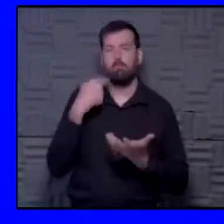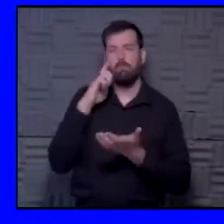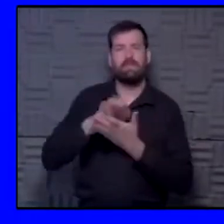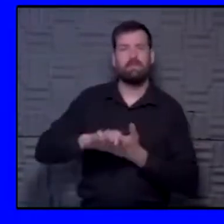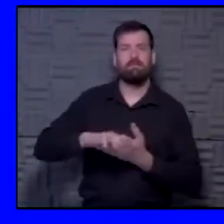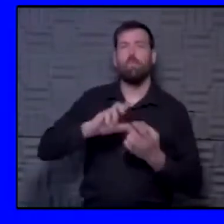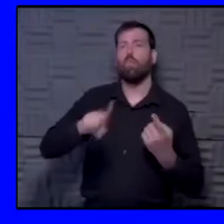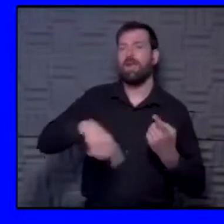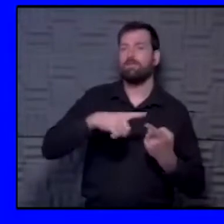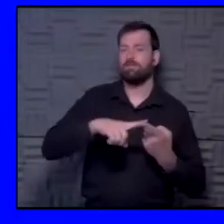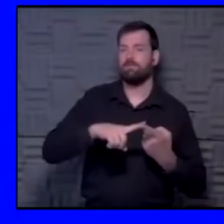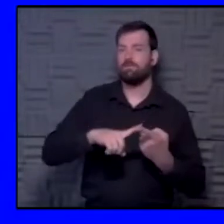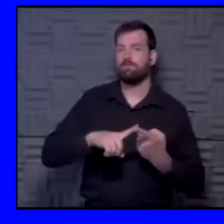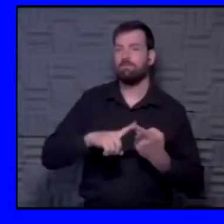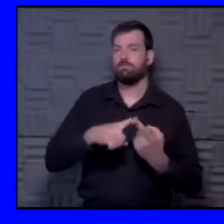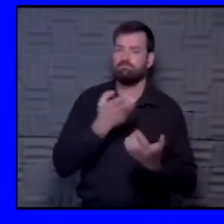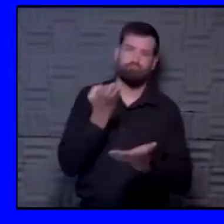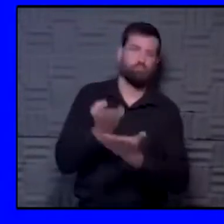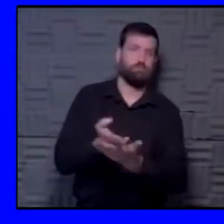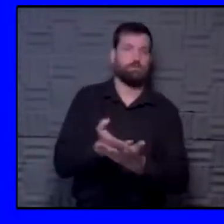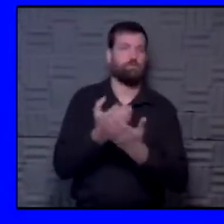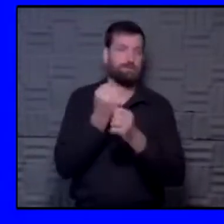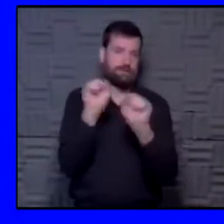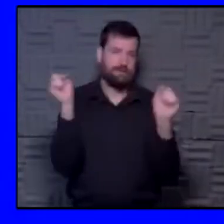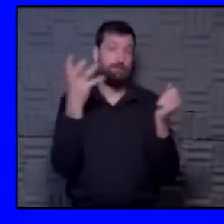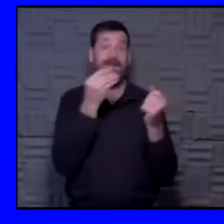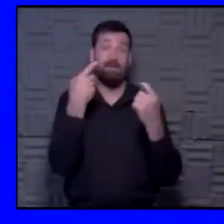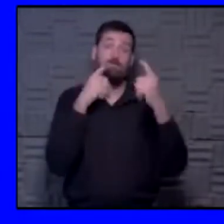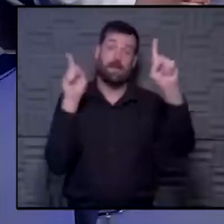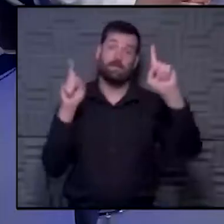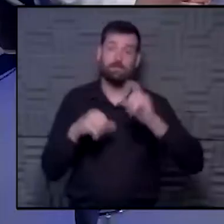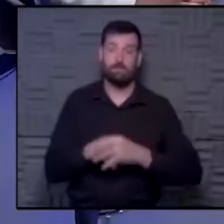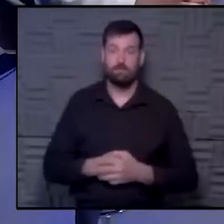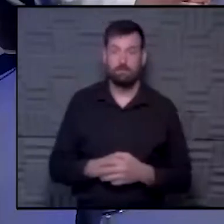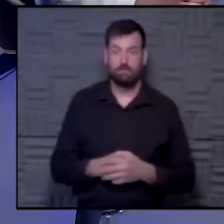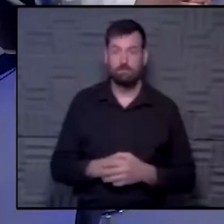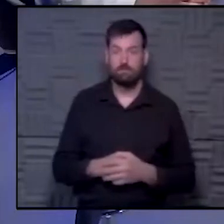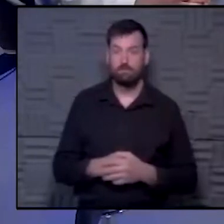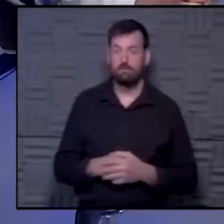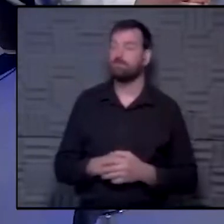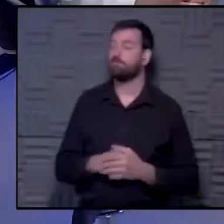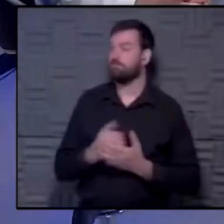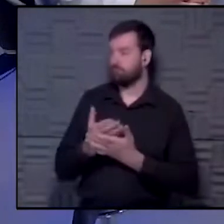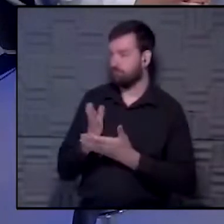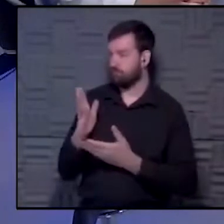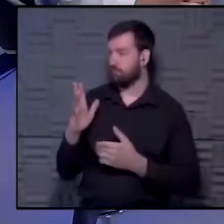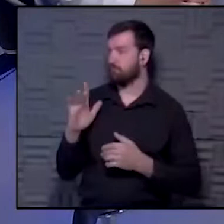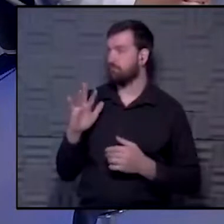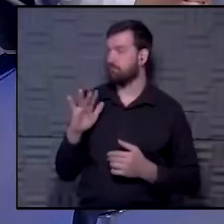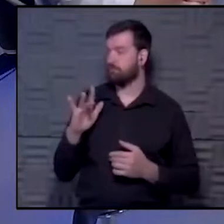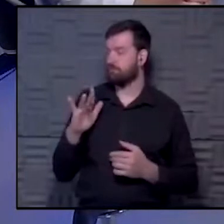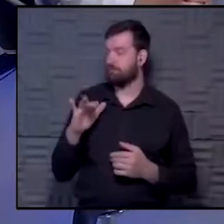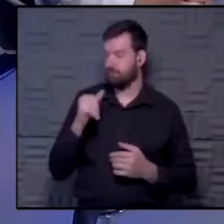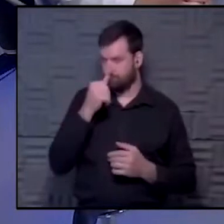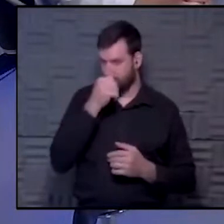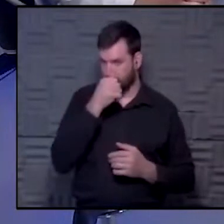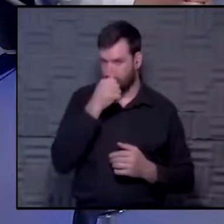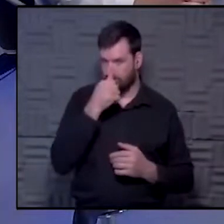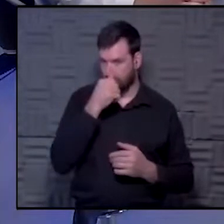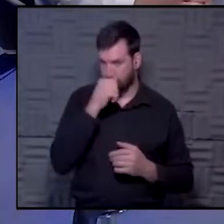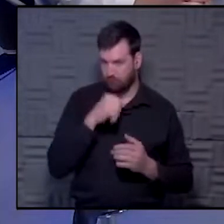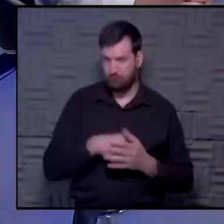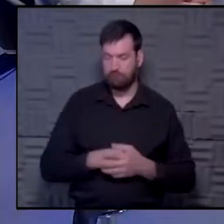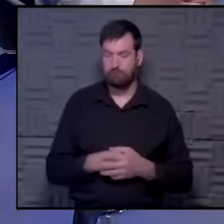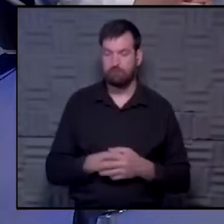when and if it's shown to be safe and efficacious. All right. And we have